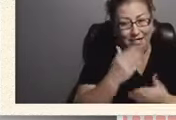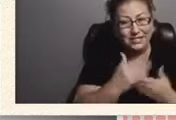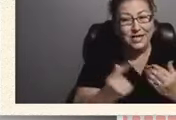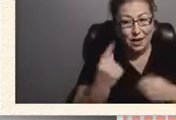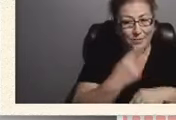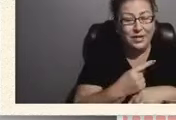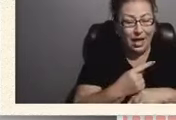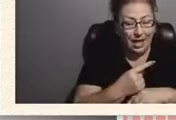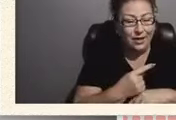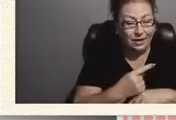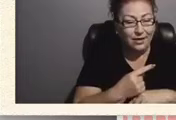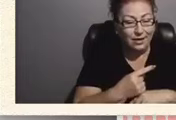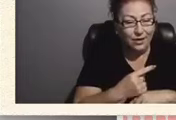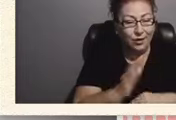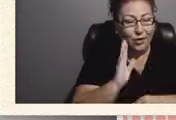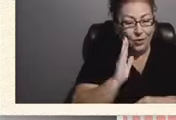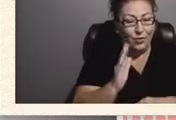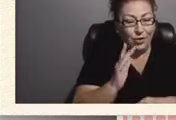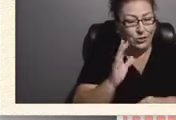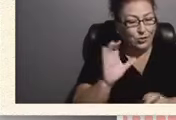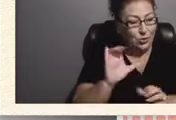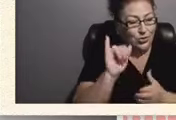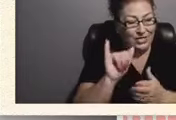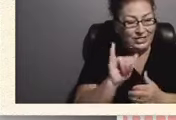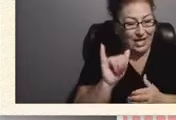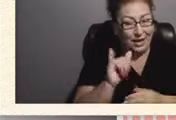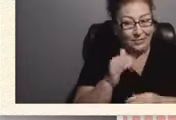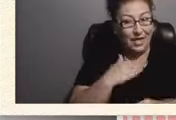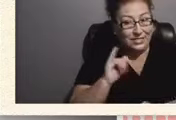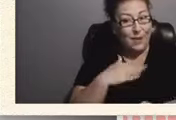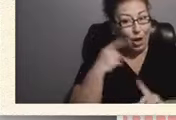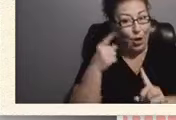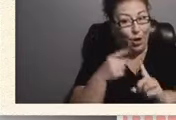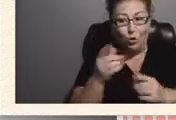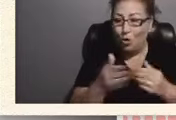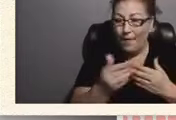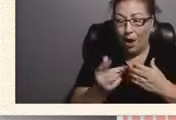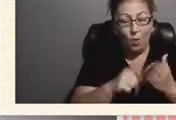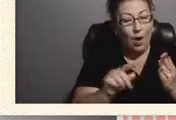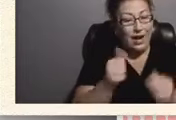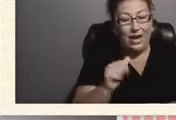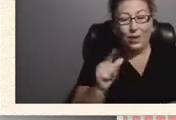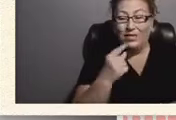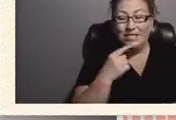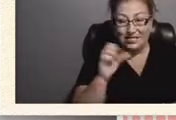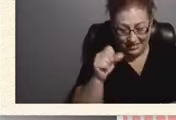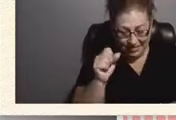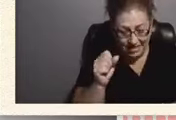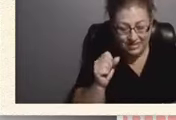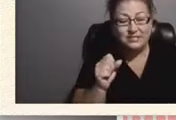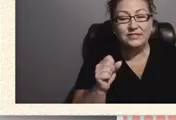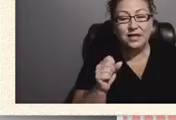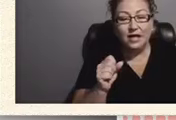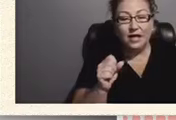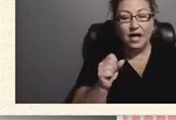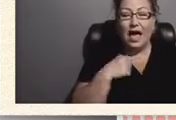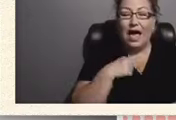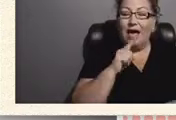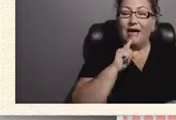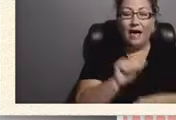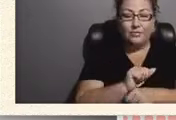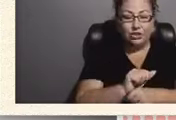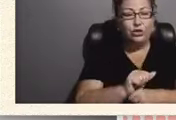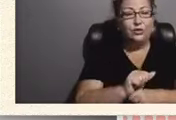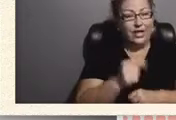from college. Because that's my goal. No matter what anyone says. Yes, I absolutely think